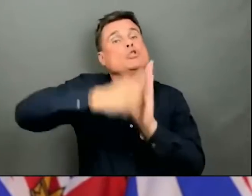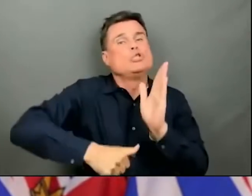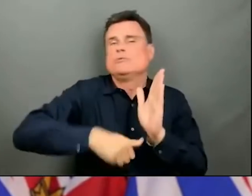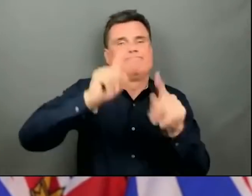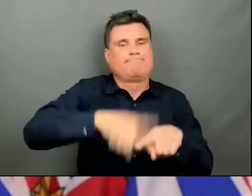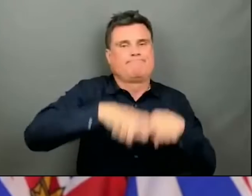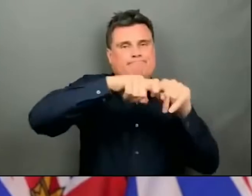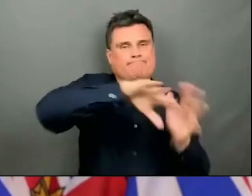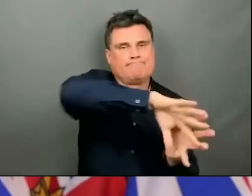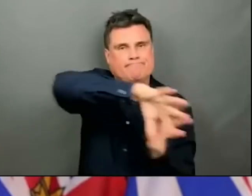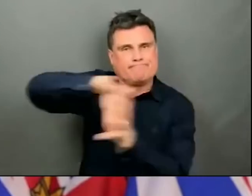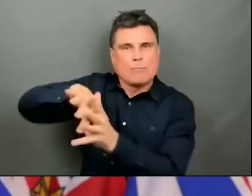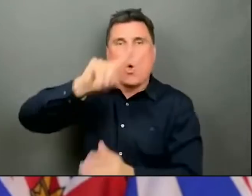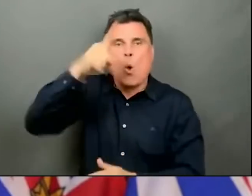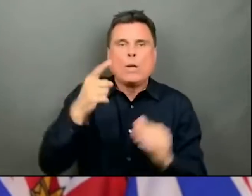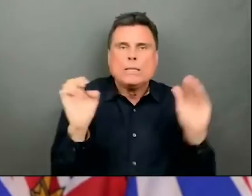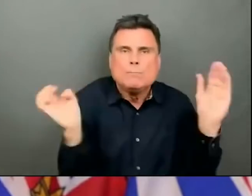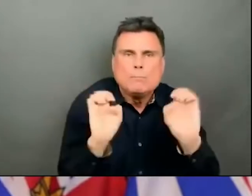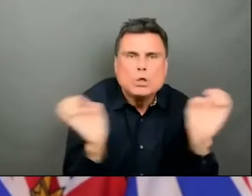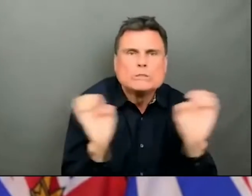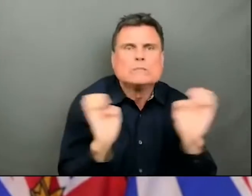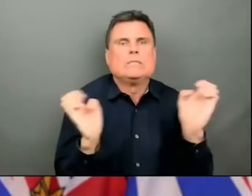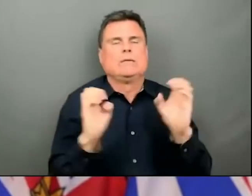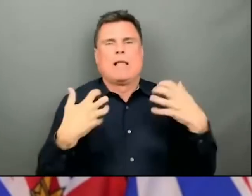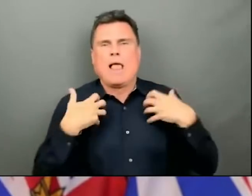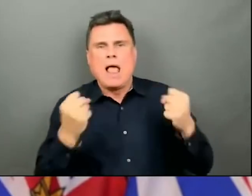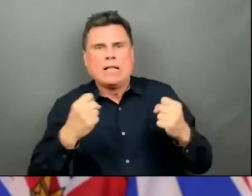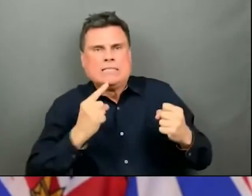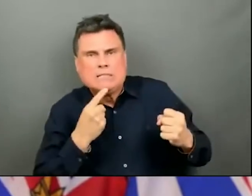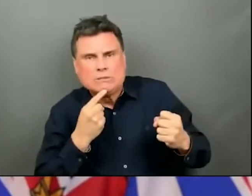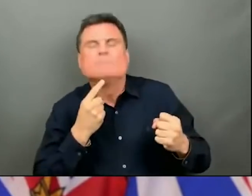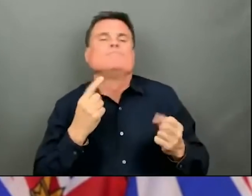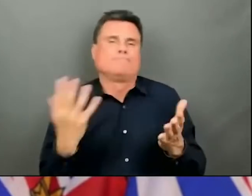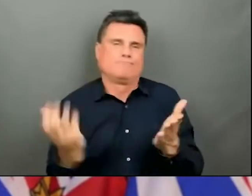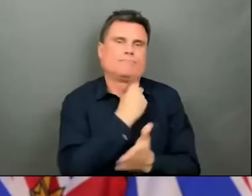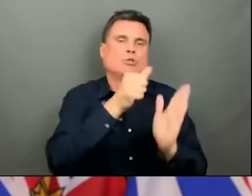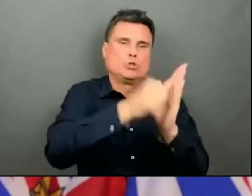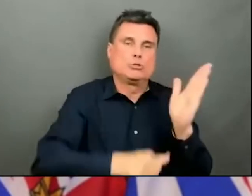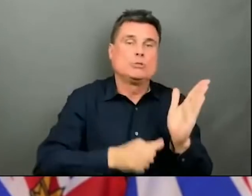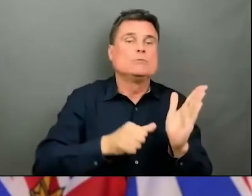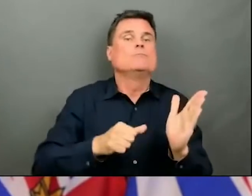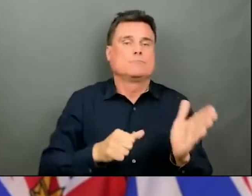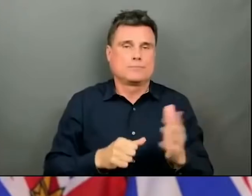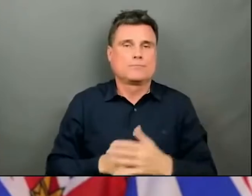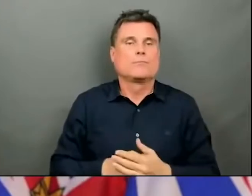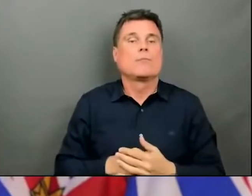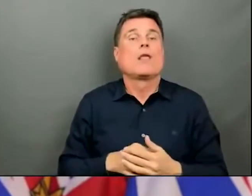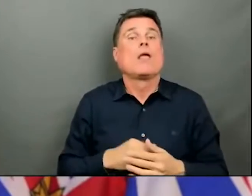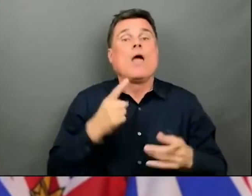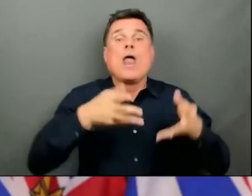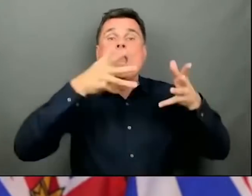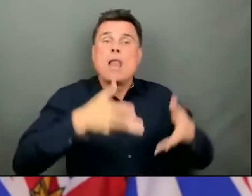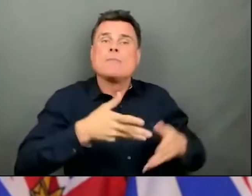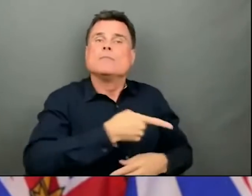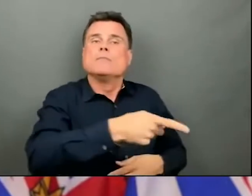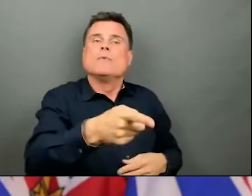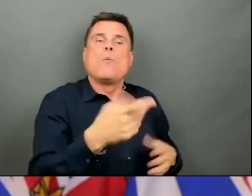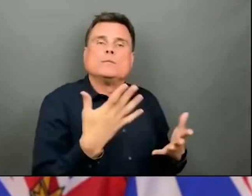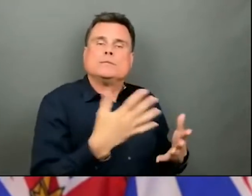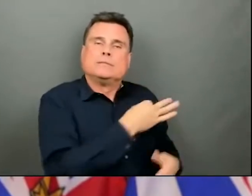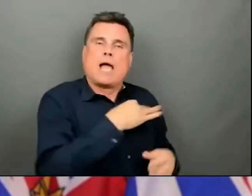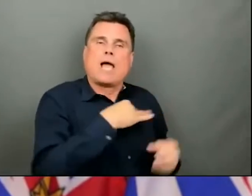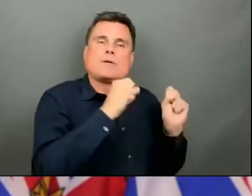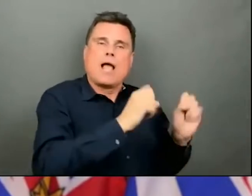to care for patients. We expect that this action will be required for a minimum of weeks, but we're going to